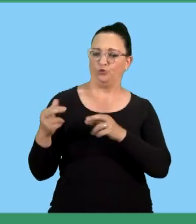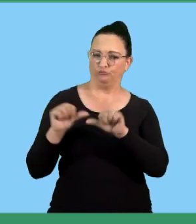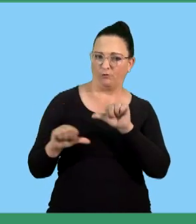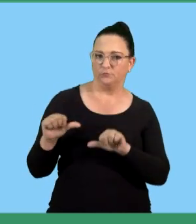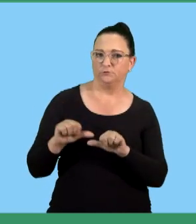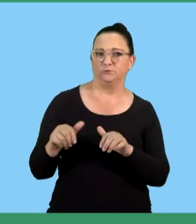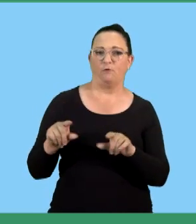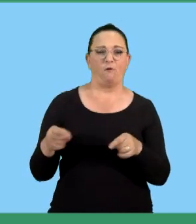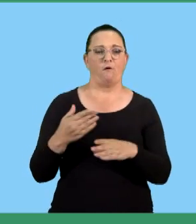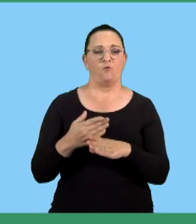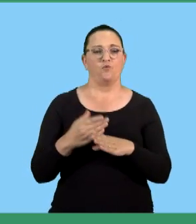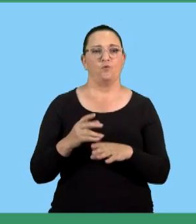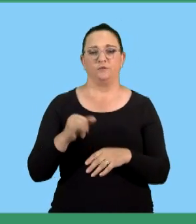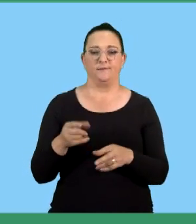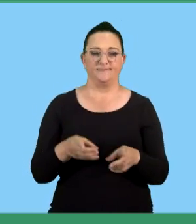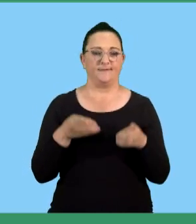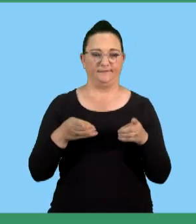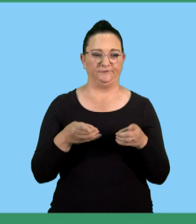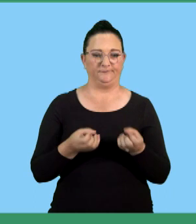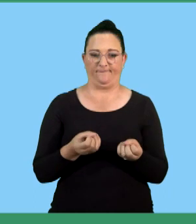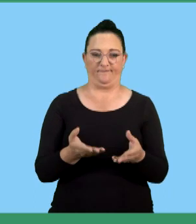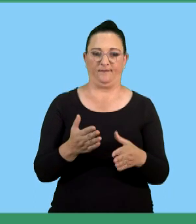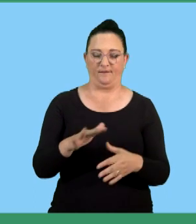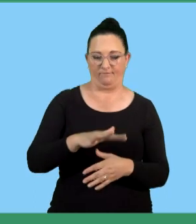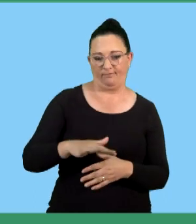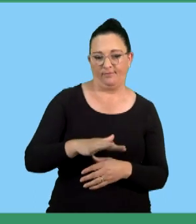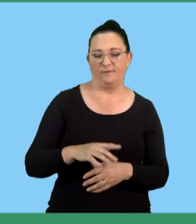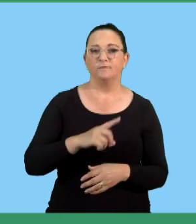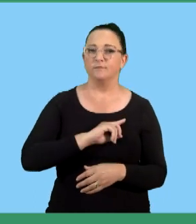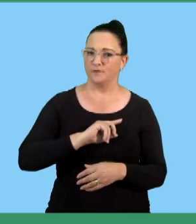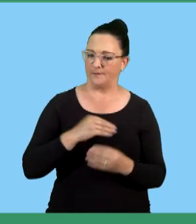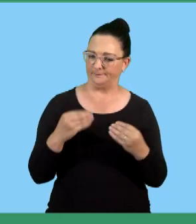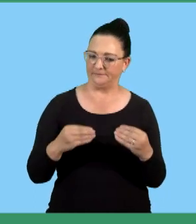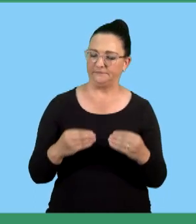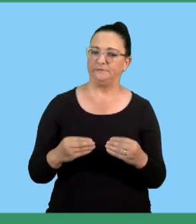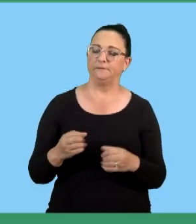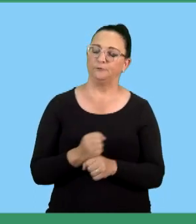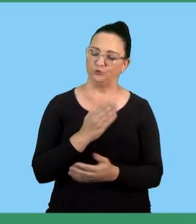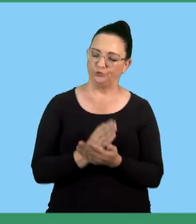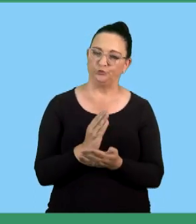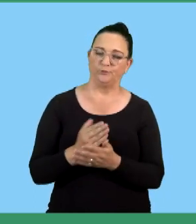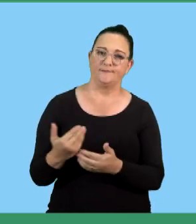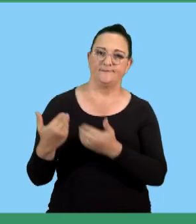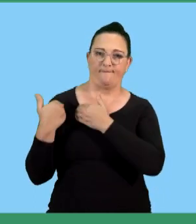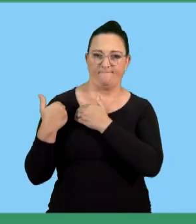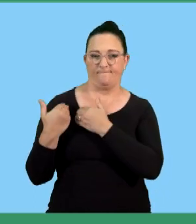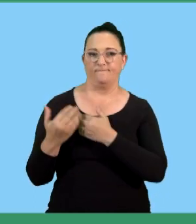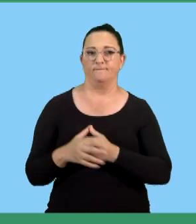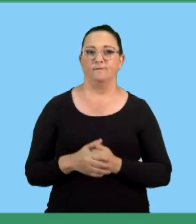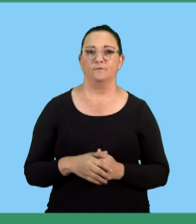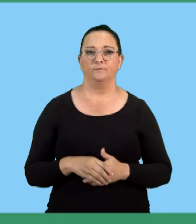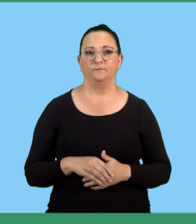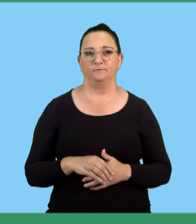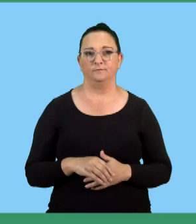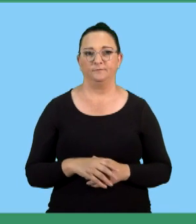workers at random and dangerous working conditions. So you need to ensure that as a business, it is safe. We are employing